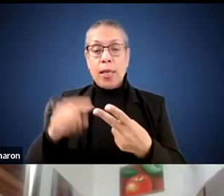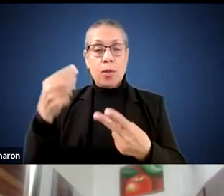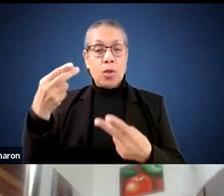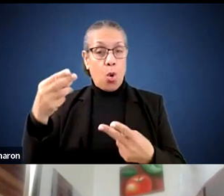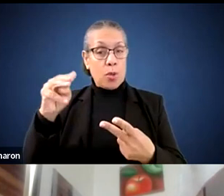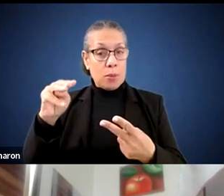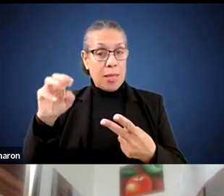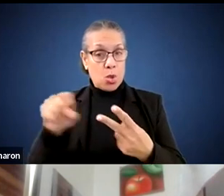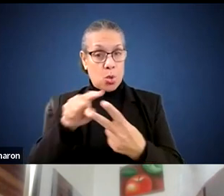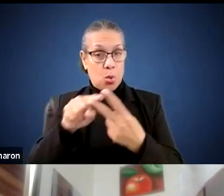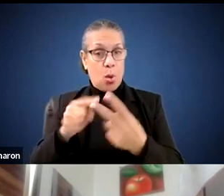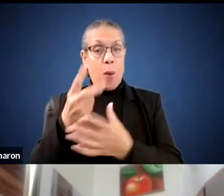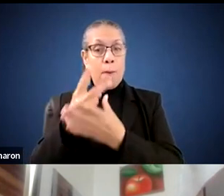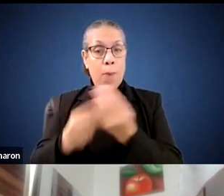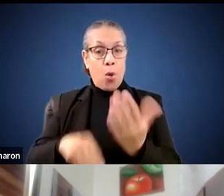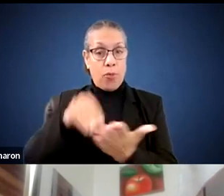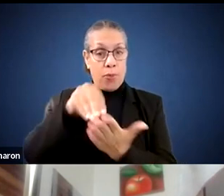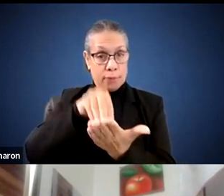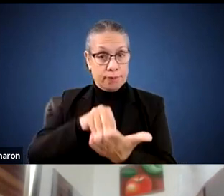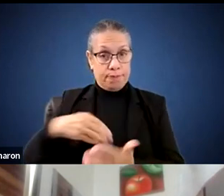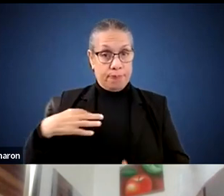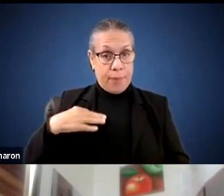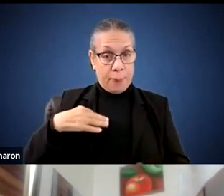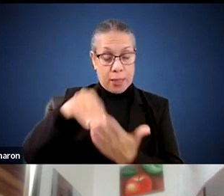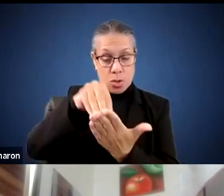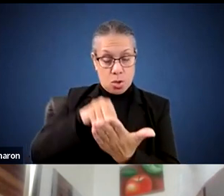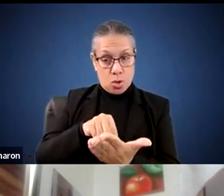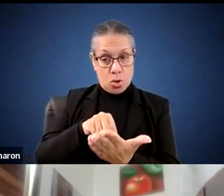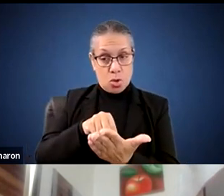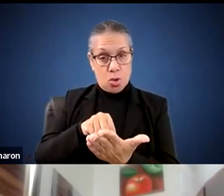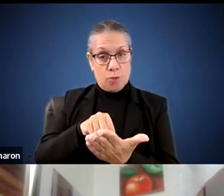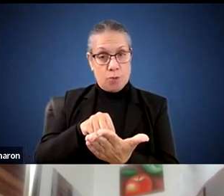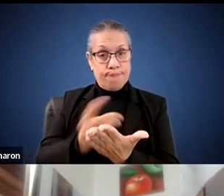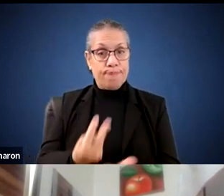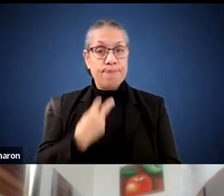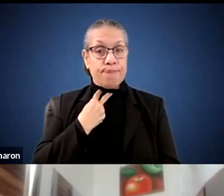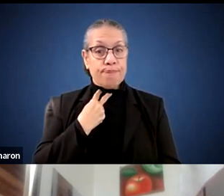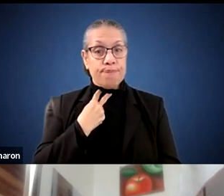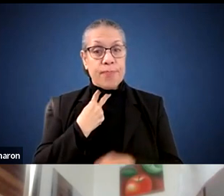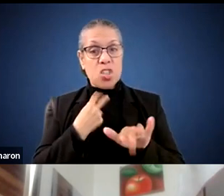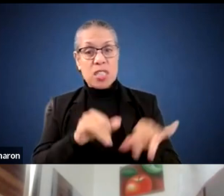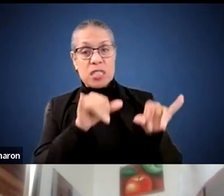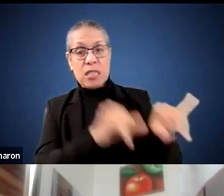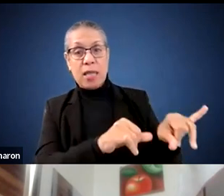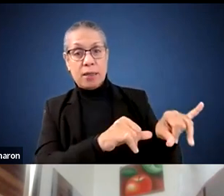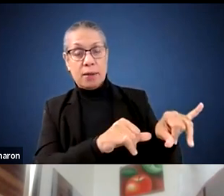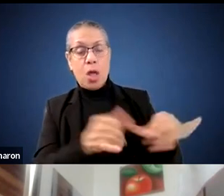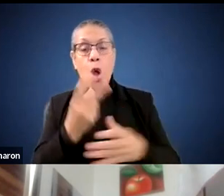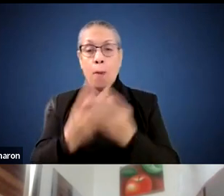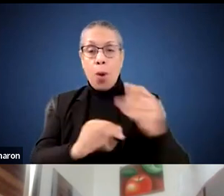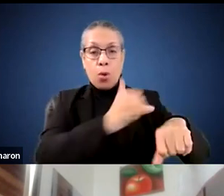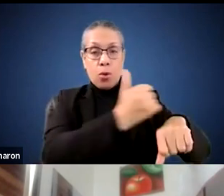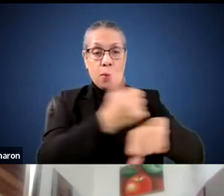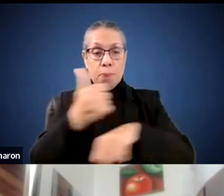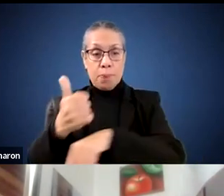both applications, which have been not moved forward by the MSBA, both buildings present,